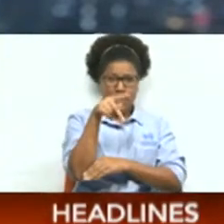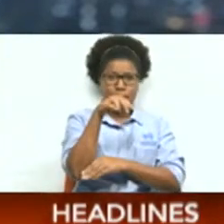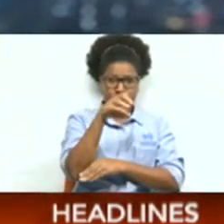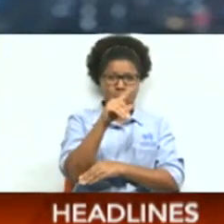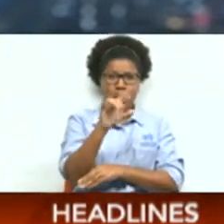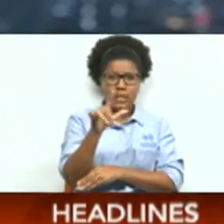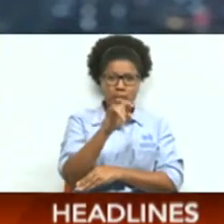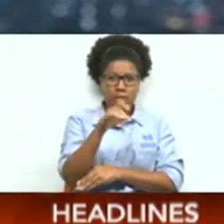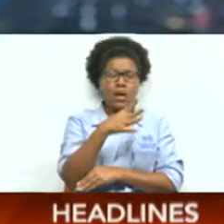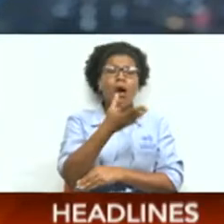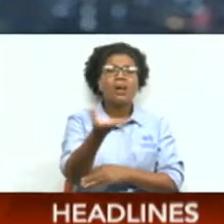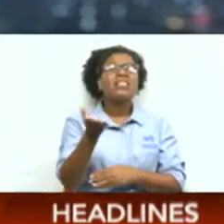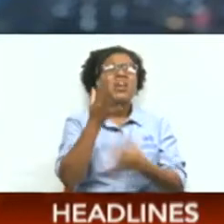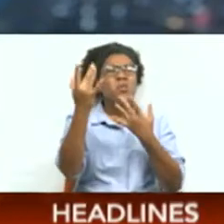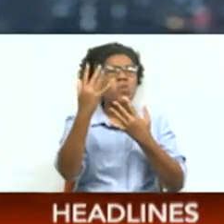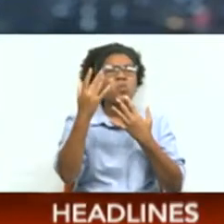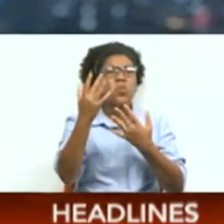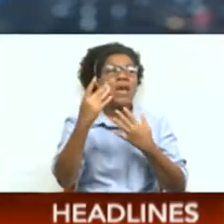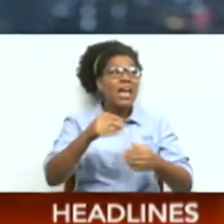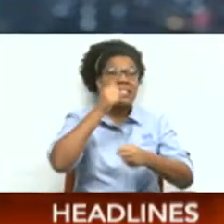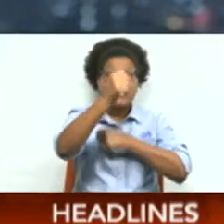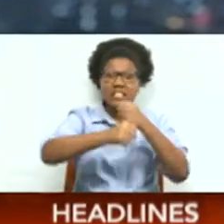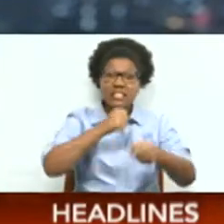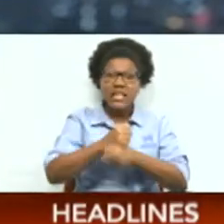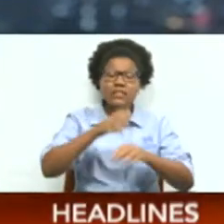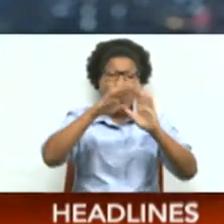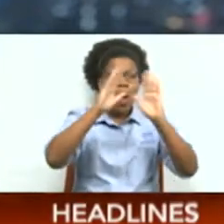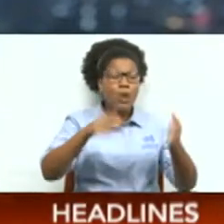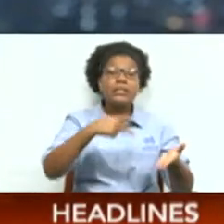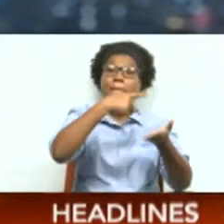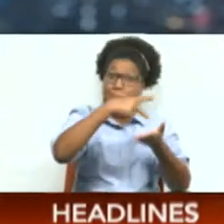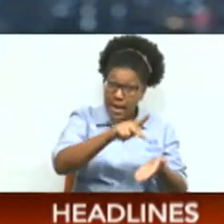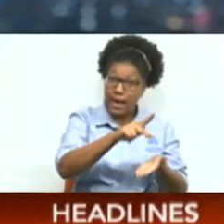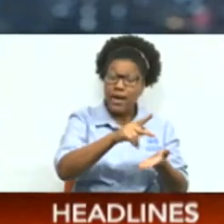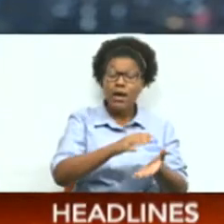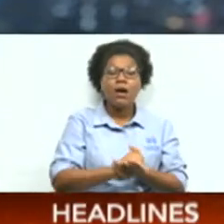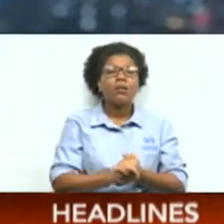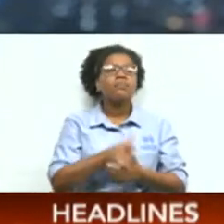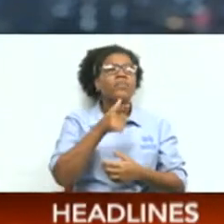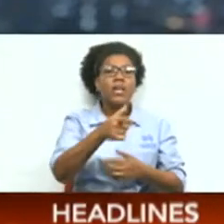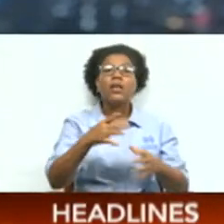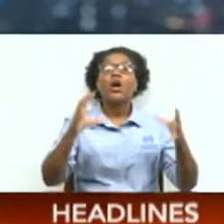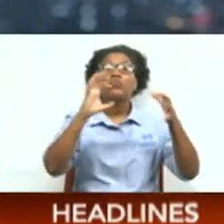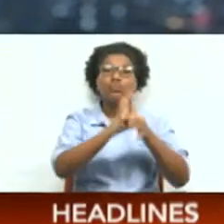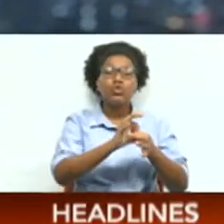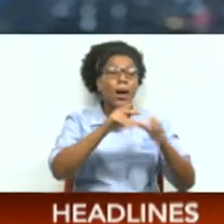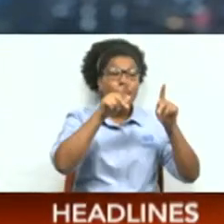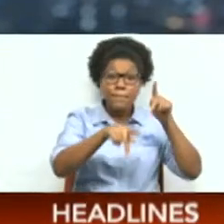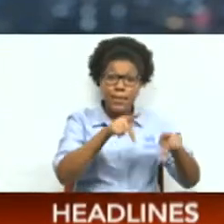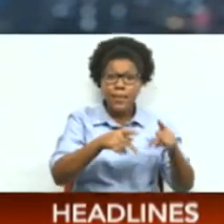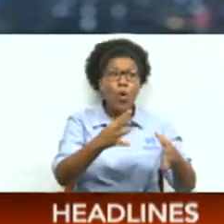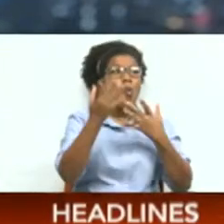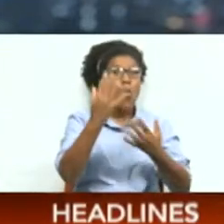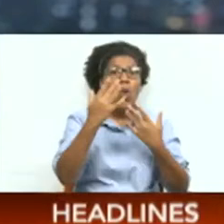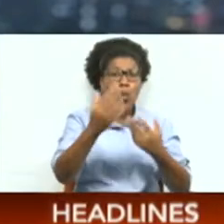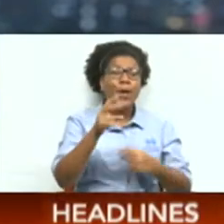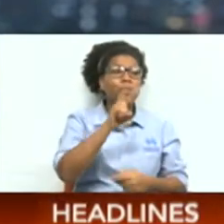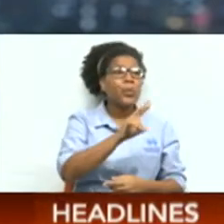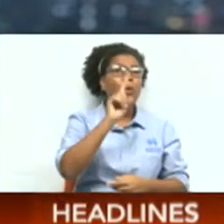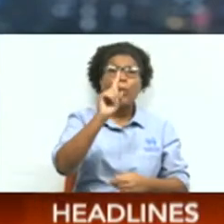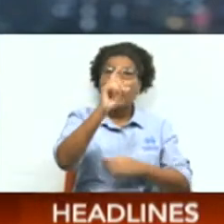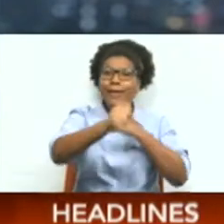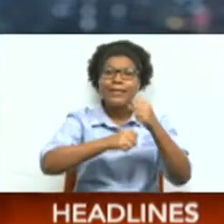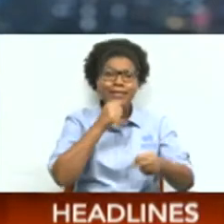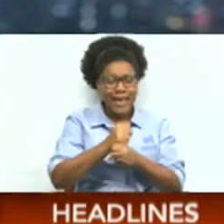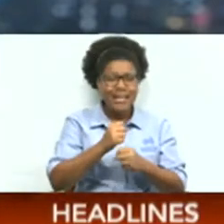years for homes they paid for. They now join landowners at a Santa Cruz development who have been waiting as many as 21 years to build